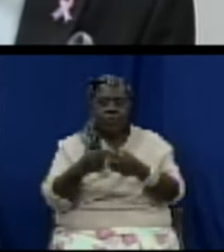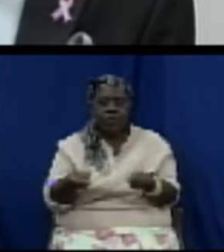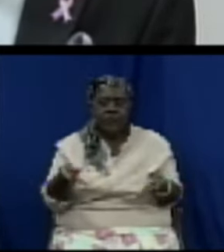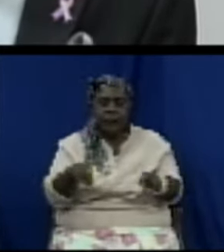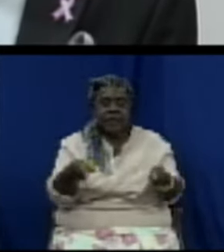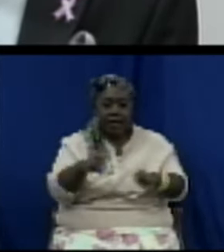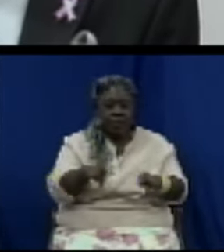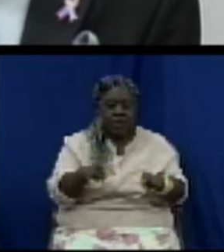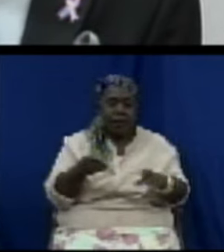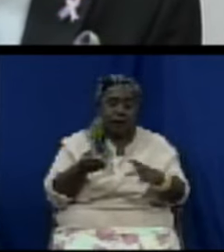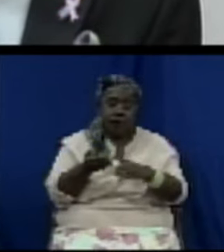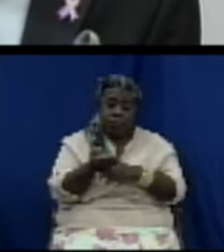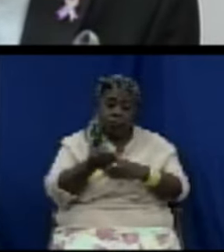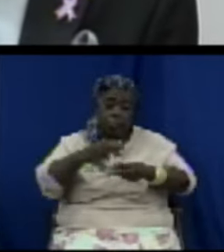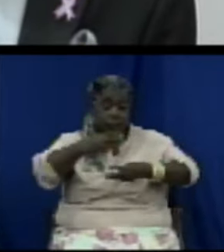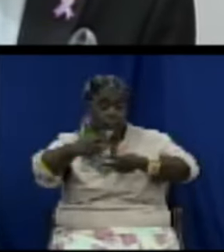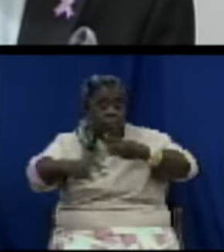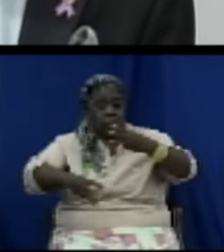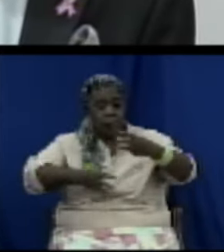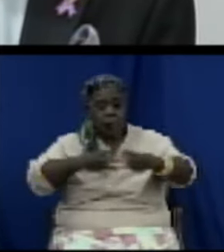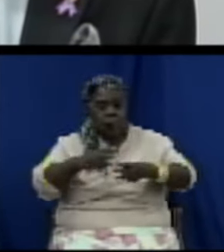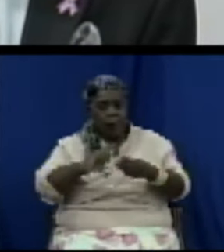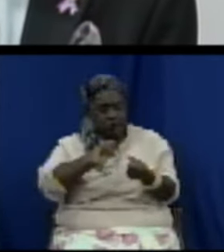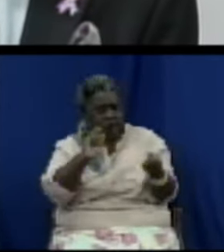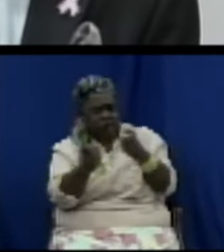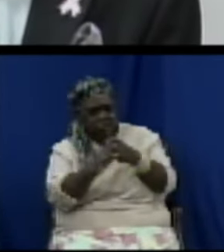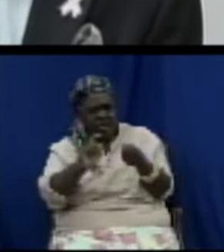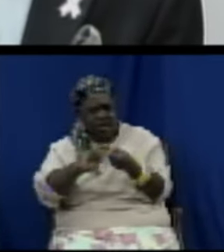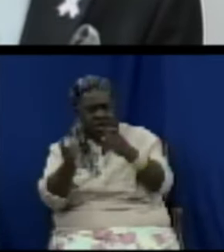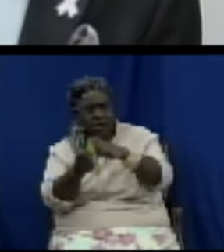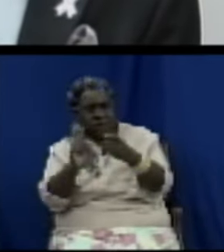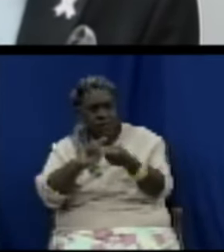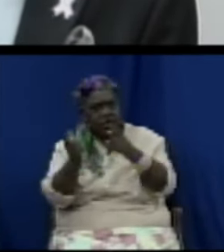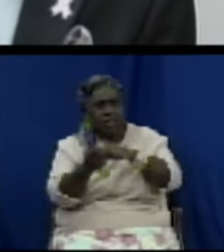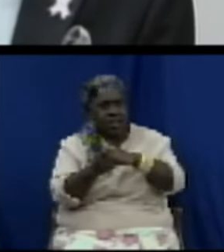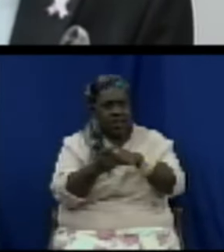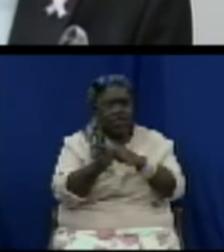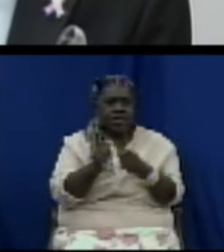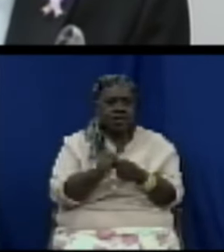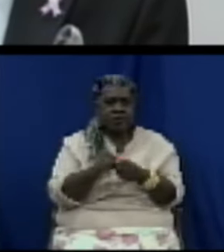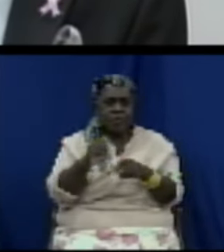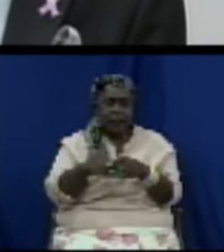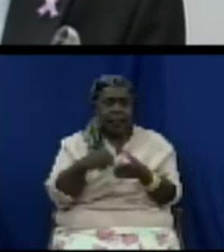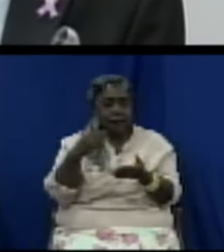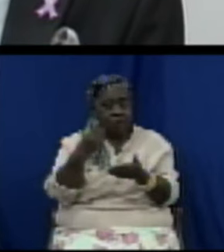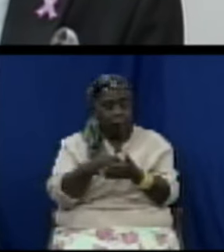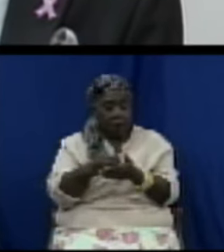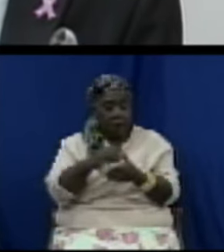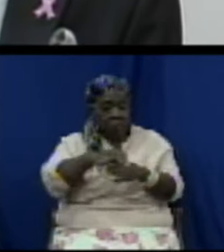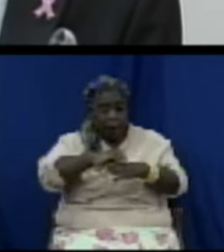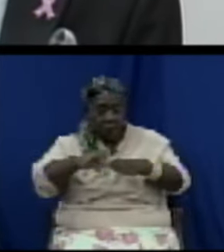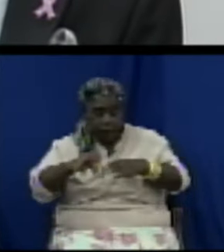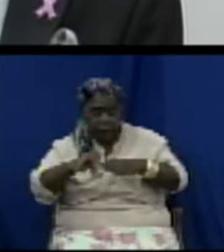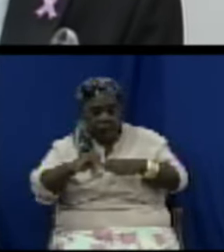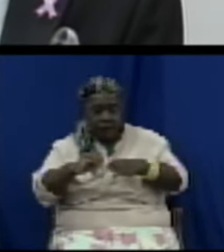with the changes in prices of goods